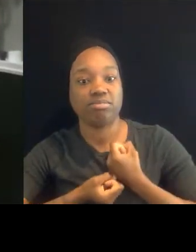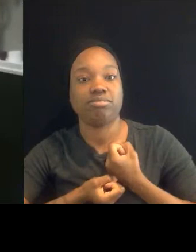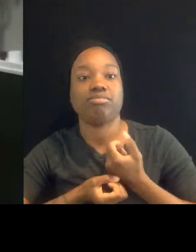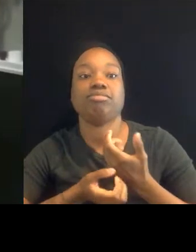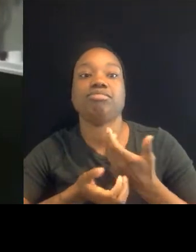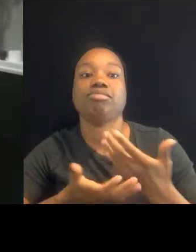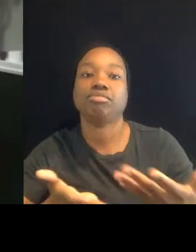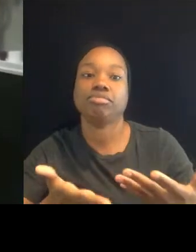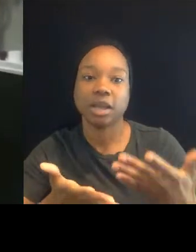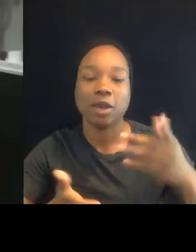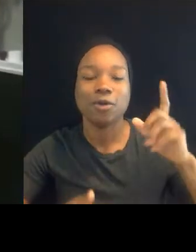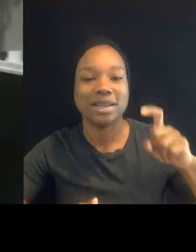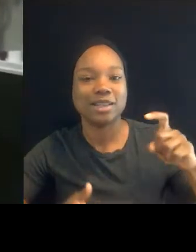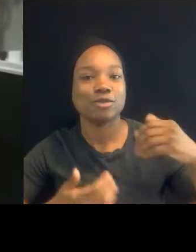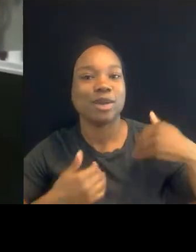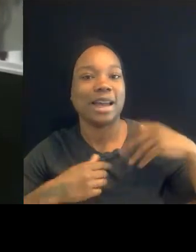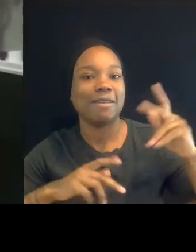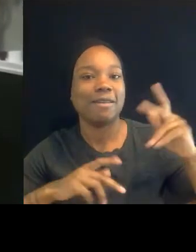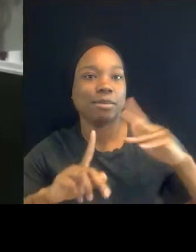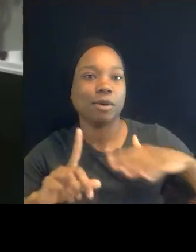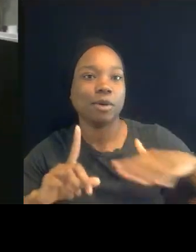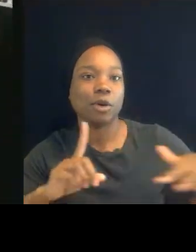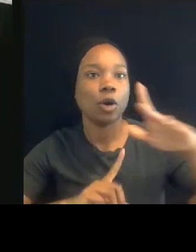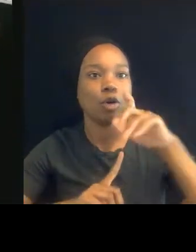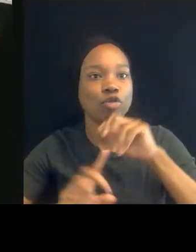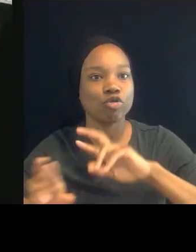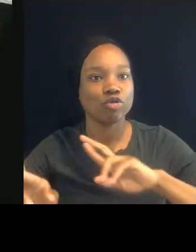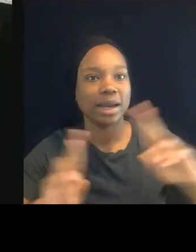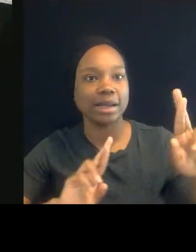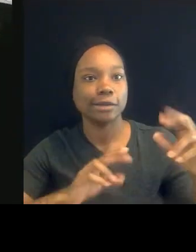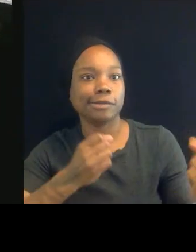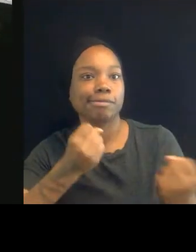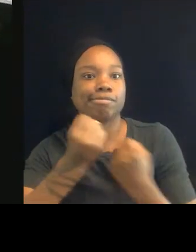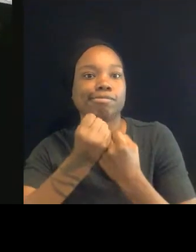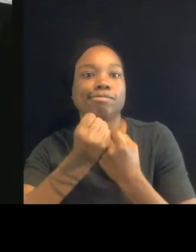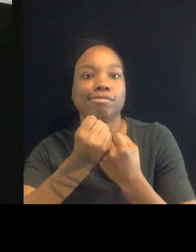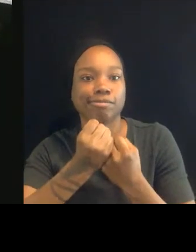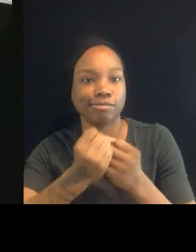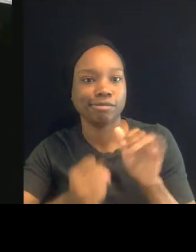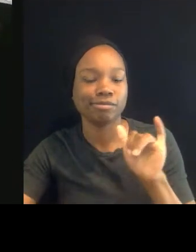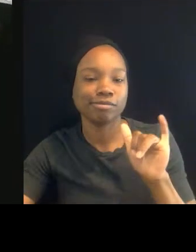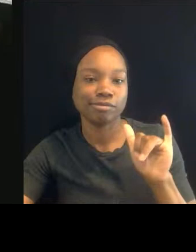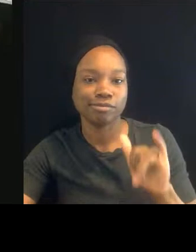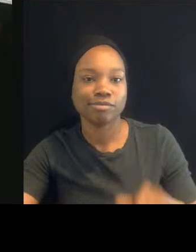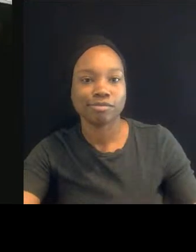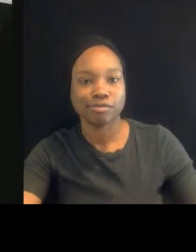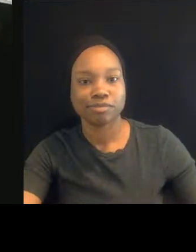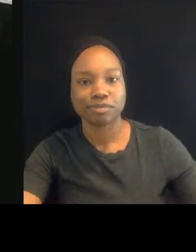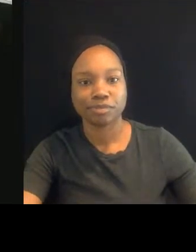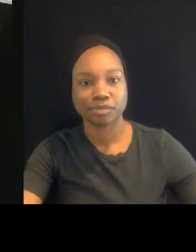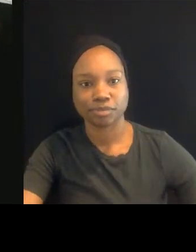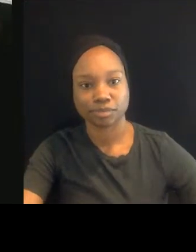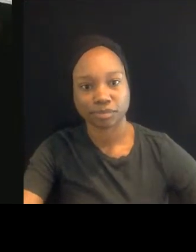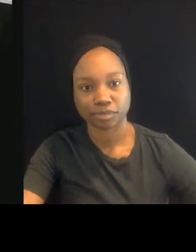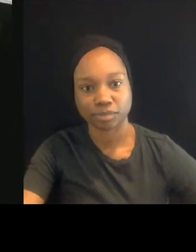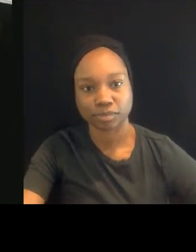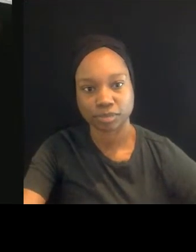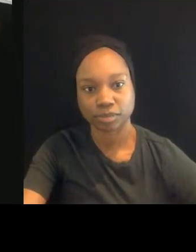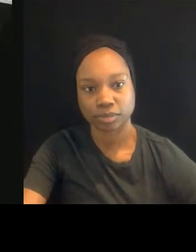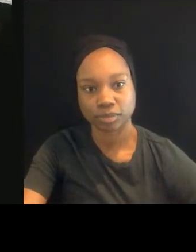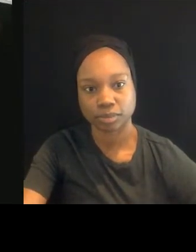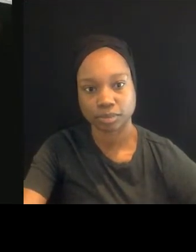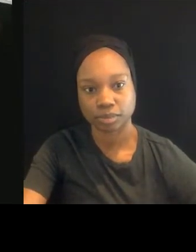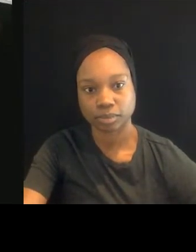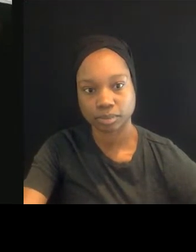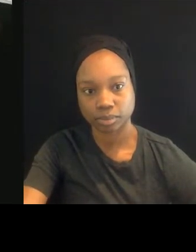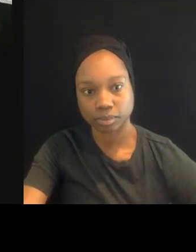the people who will help to lift this up too. I want to mention that, that as we will, we do plan to bring Shaysha